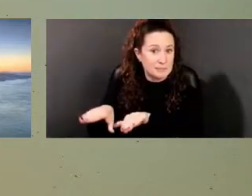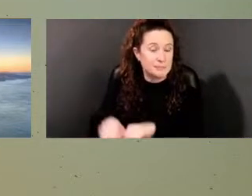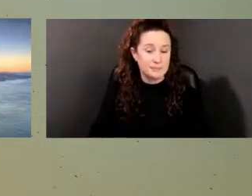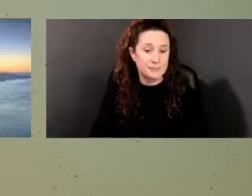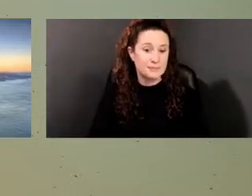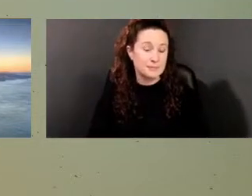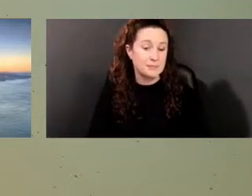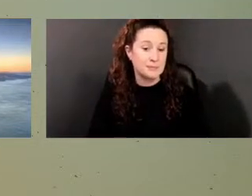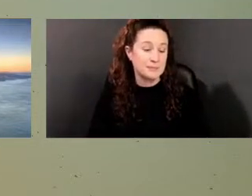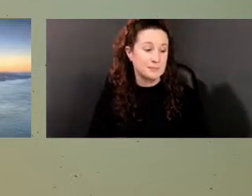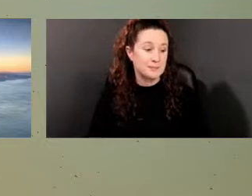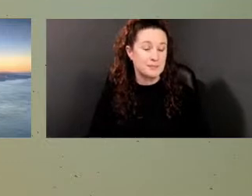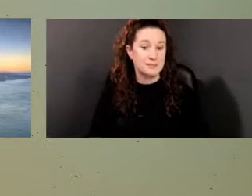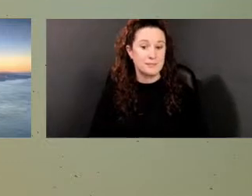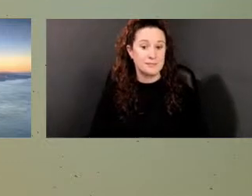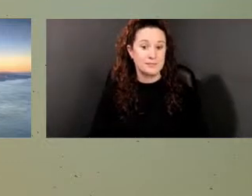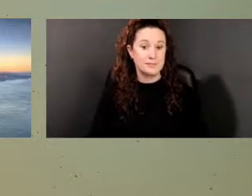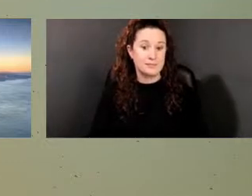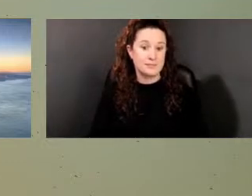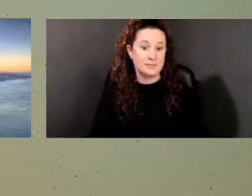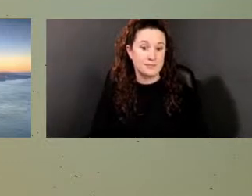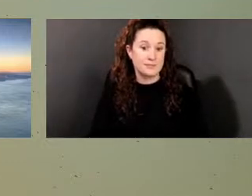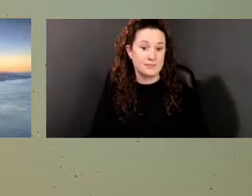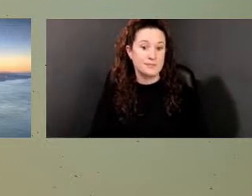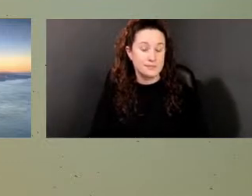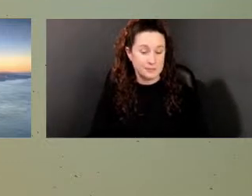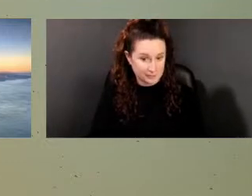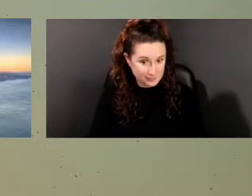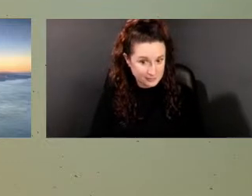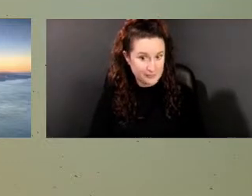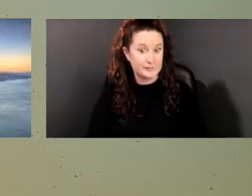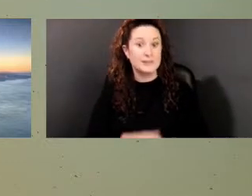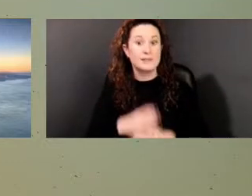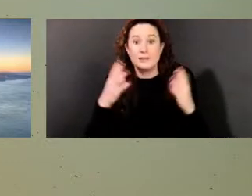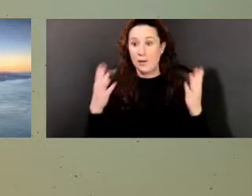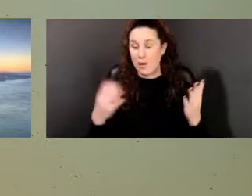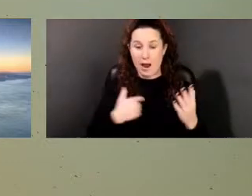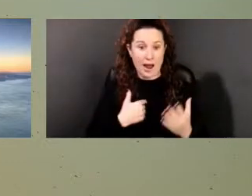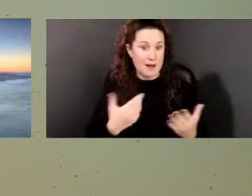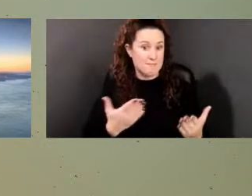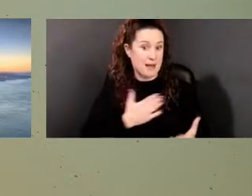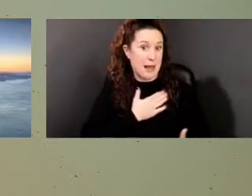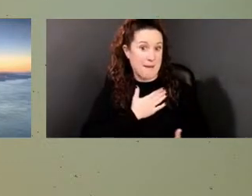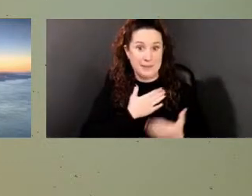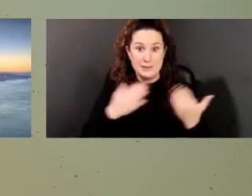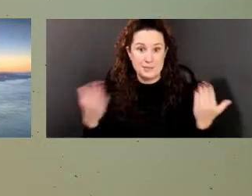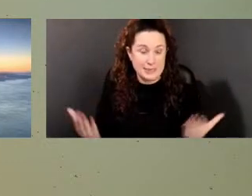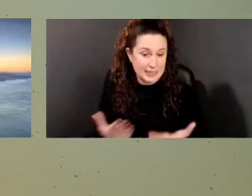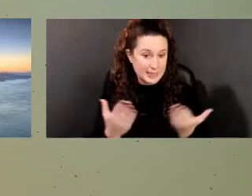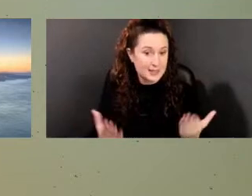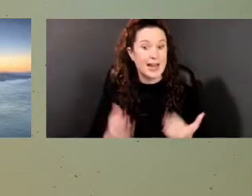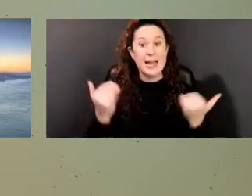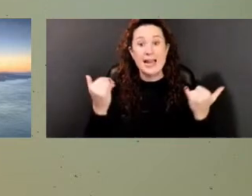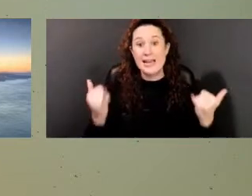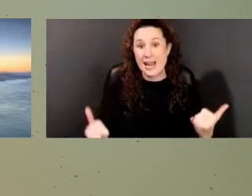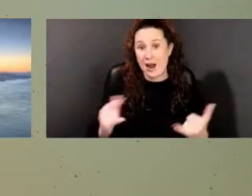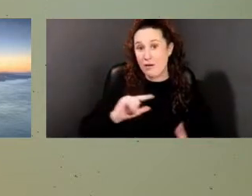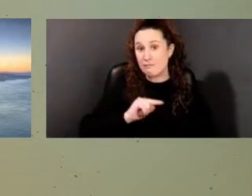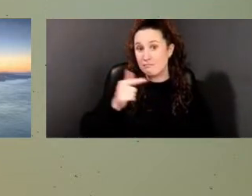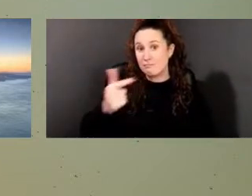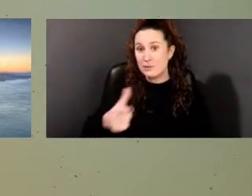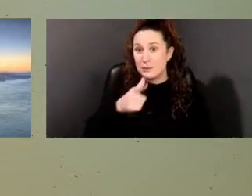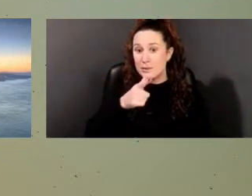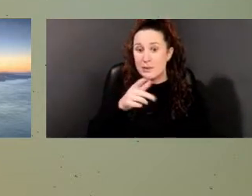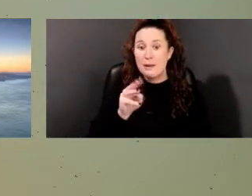I would just welcome and join in the participation. And we will now be hearing from Ms. Gloria